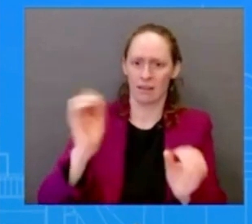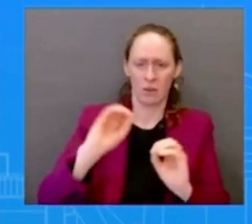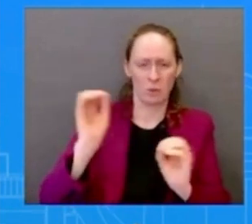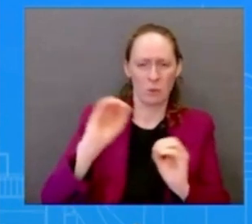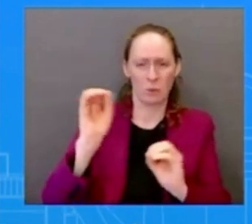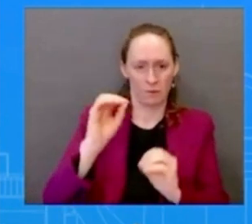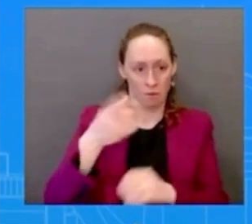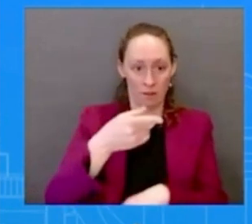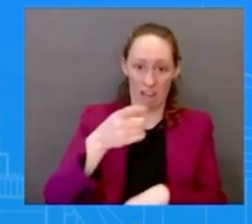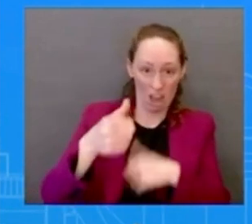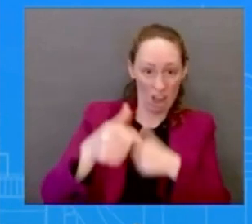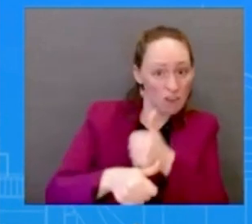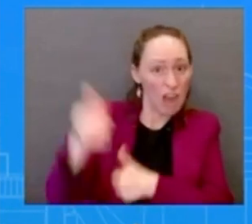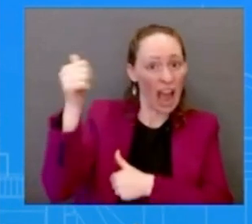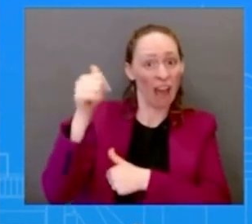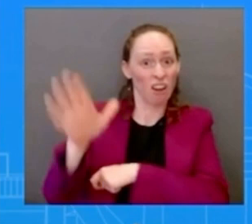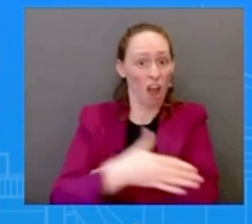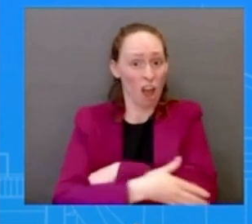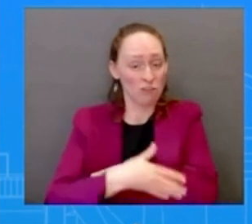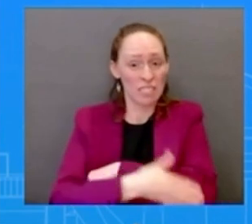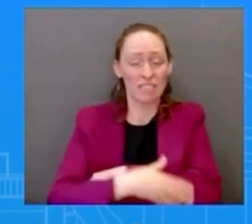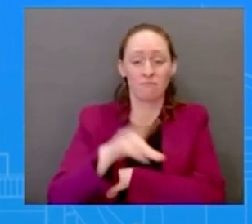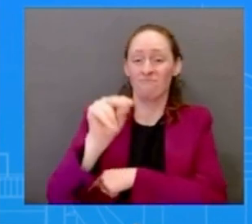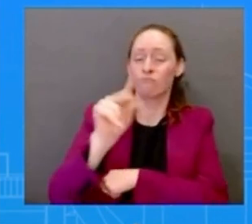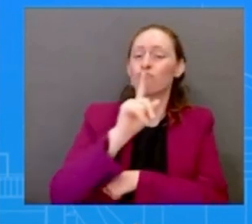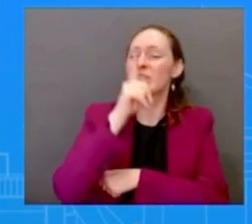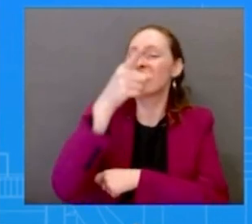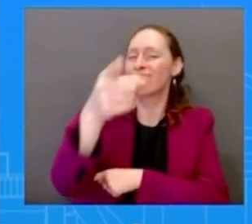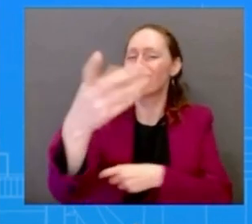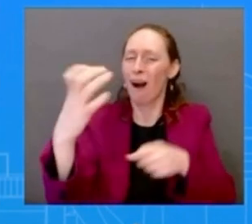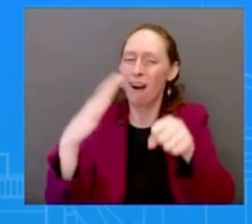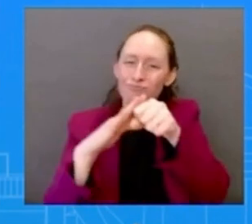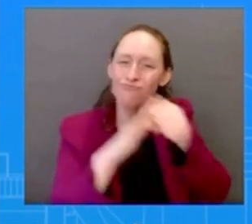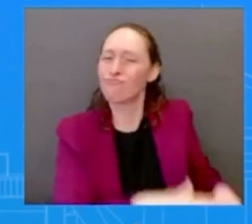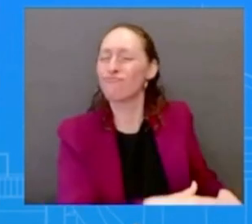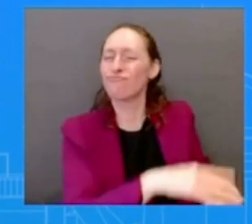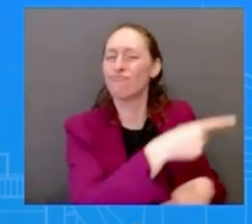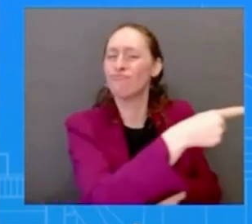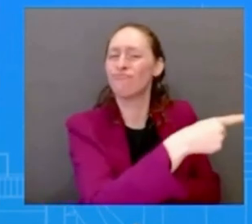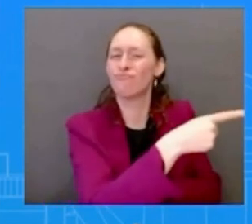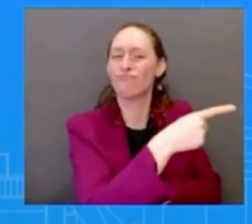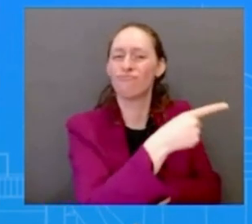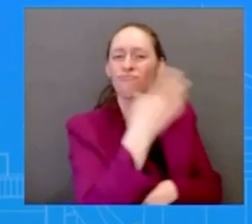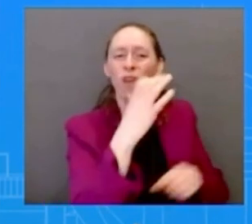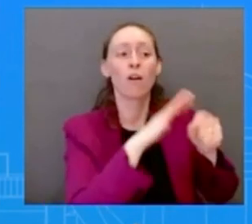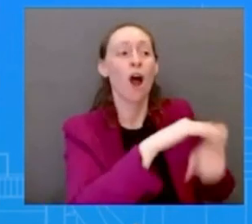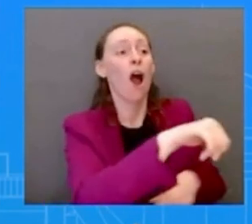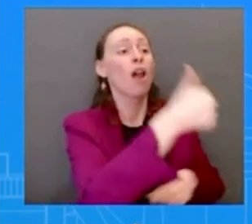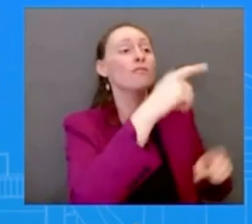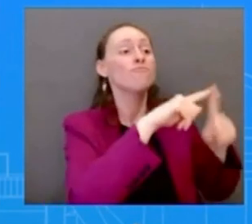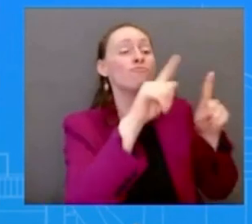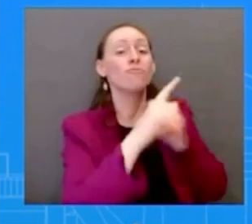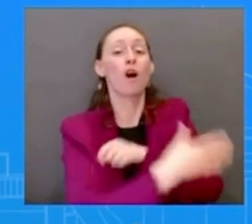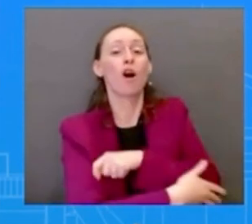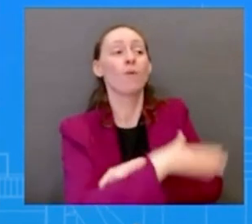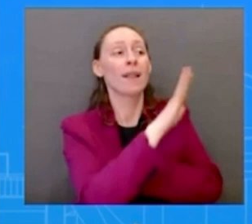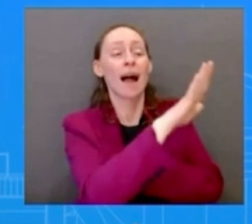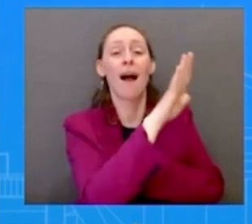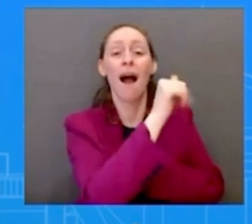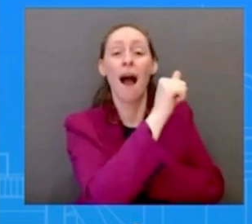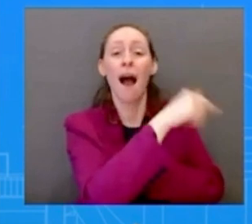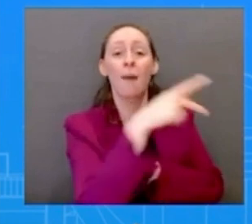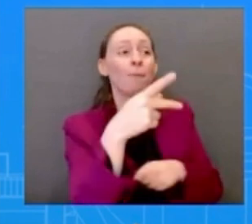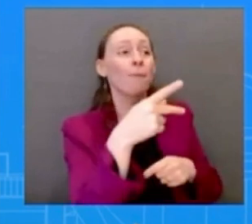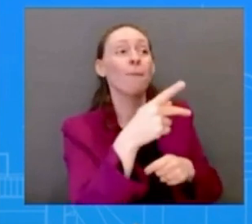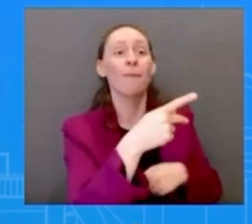is there evidence that the u.s has that has been presented look what i can say is syphios has a process that they're going through we're going to let them go through their process